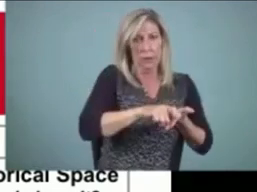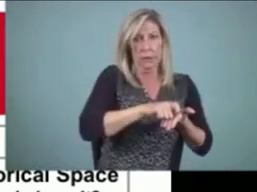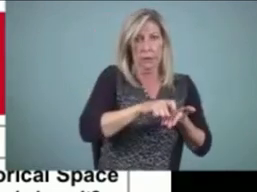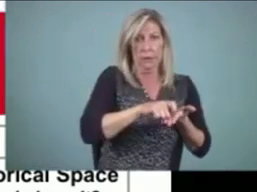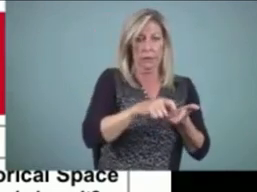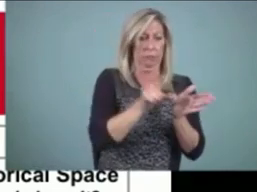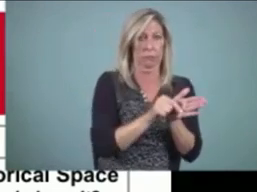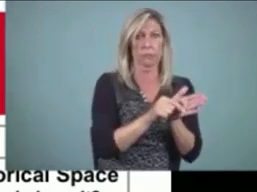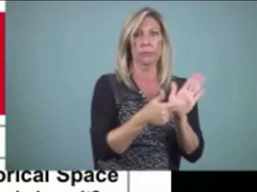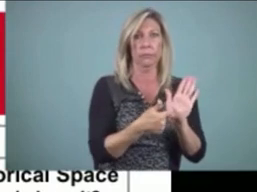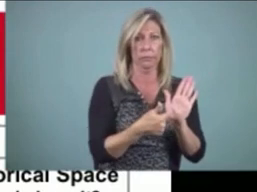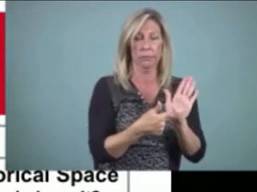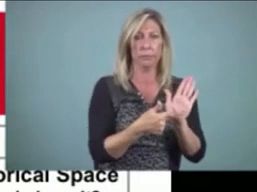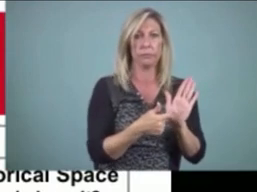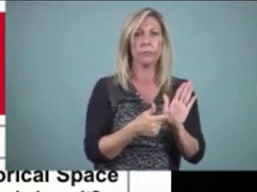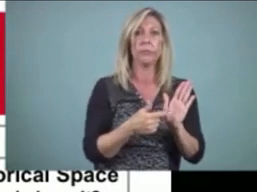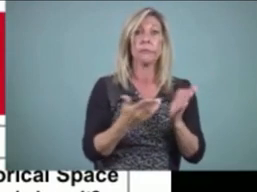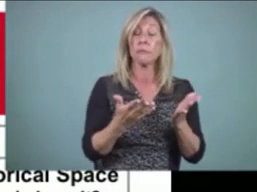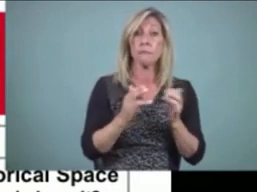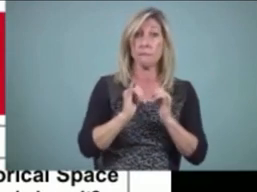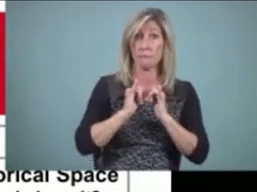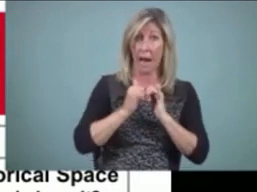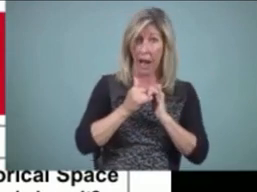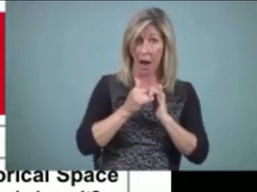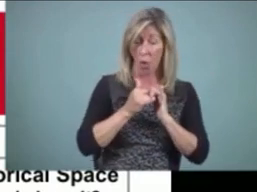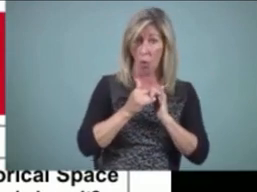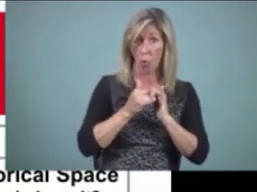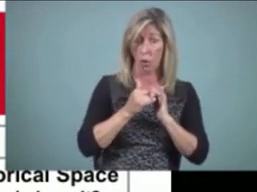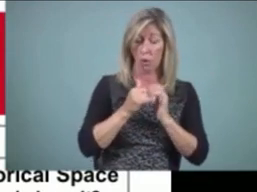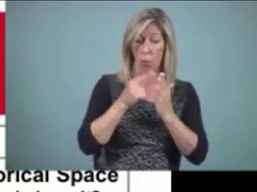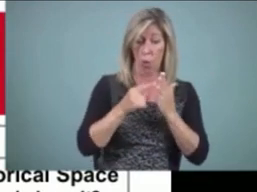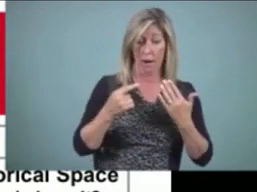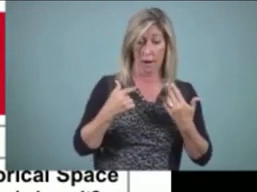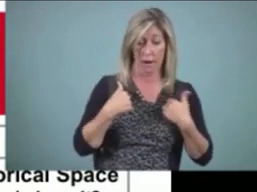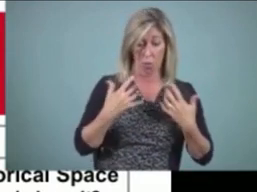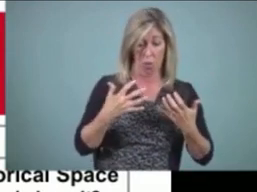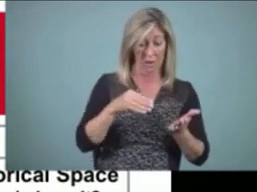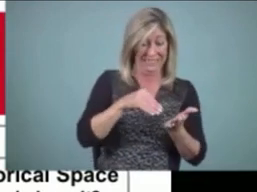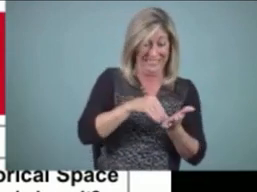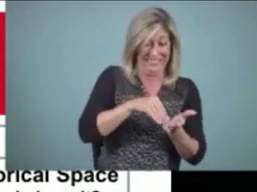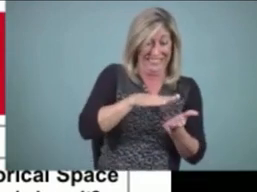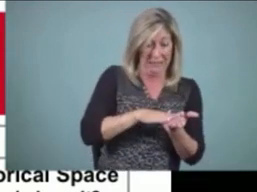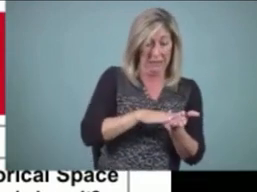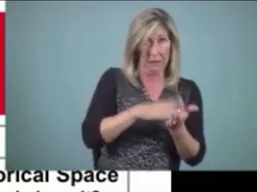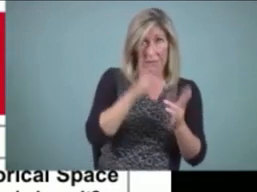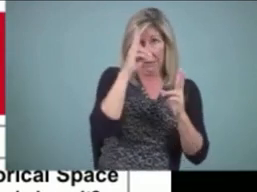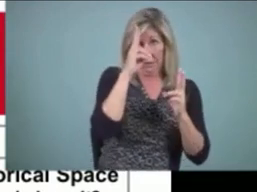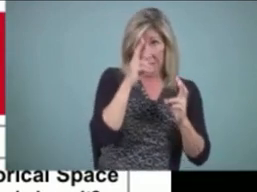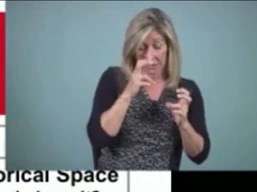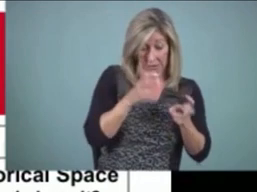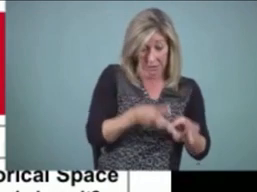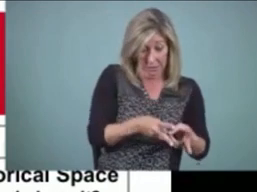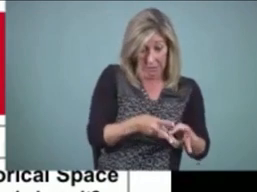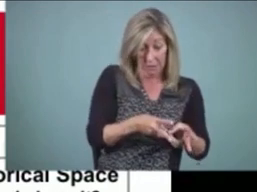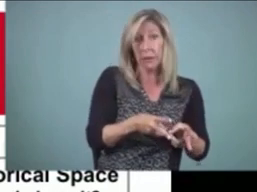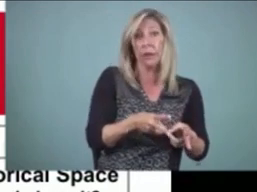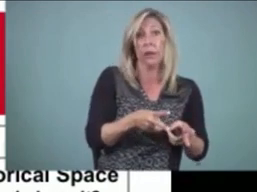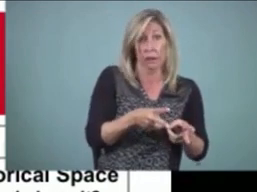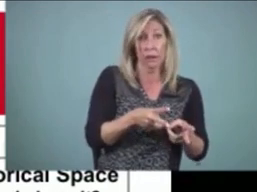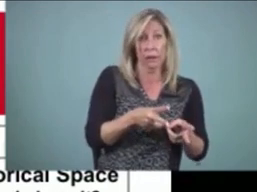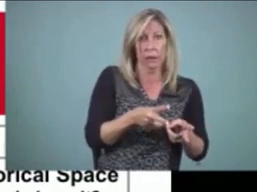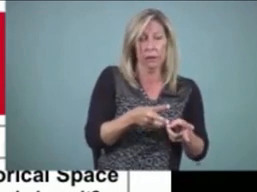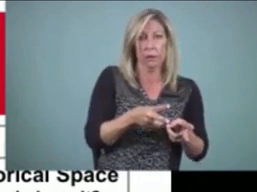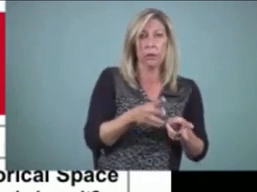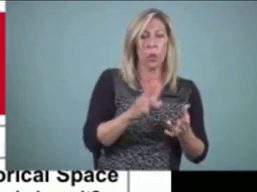So how do you put that, what you mean, down to the page, the bottom-up stuff?